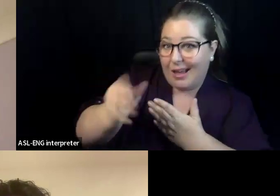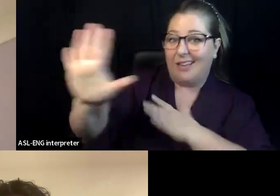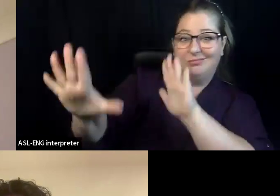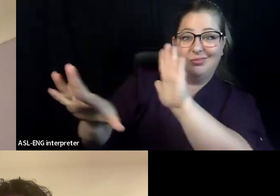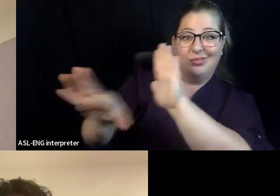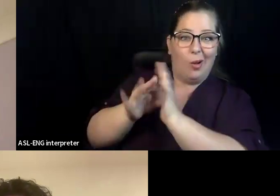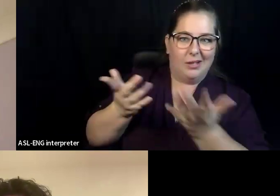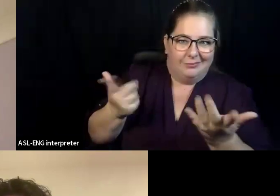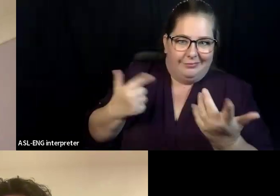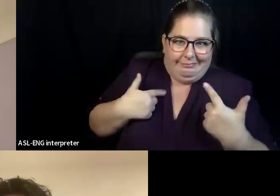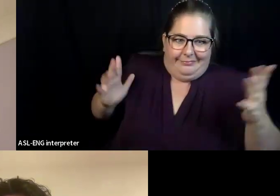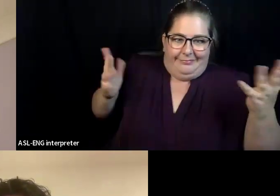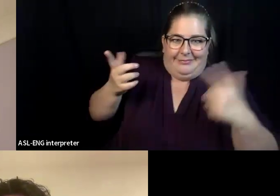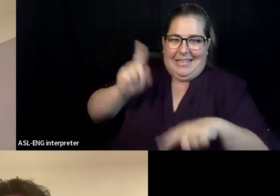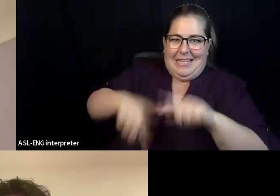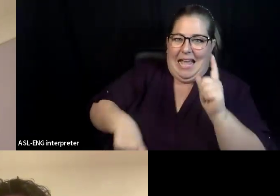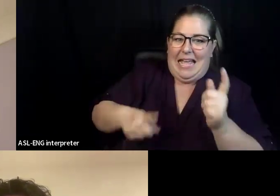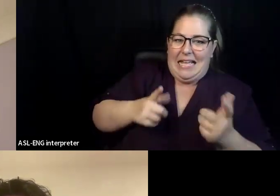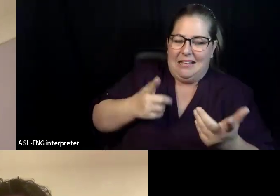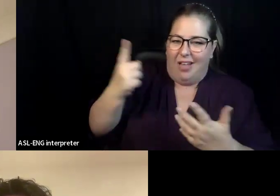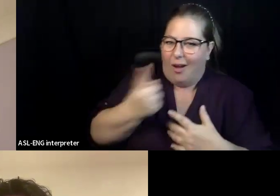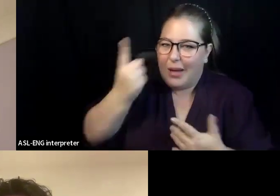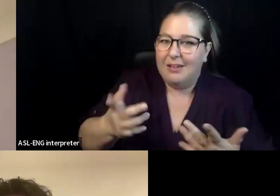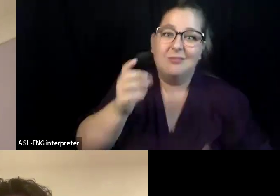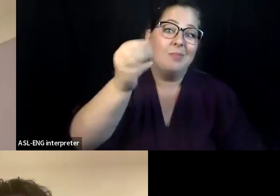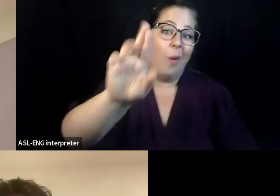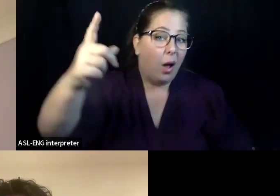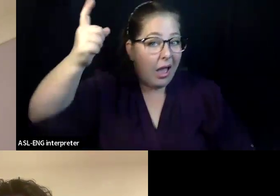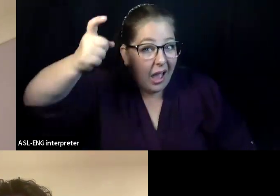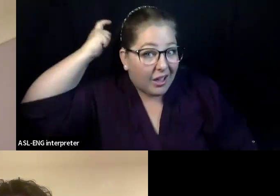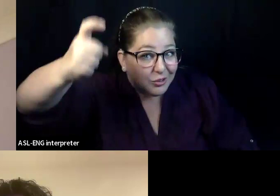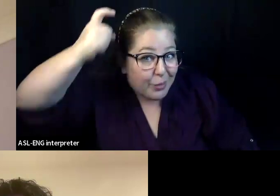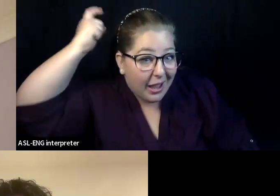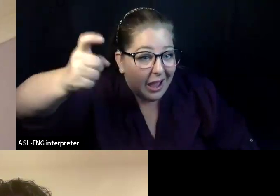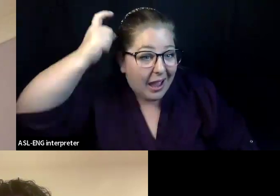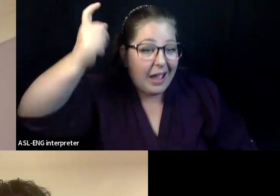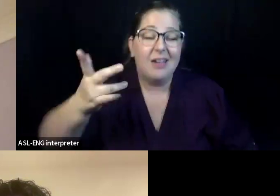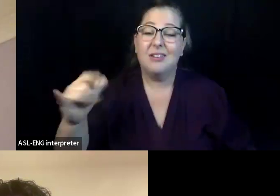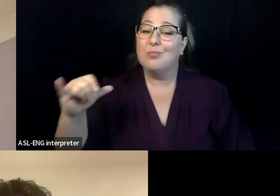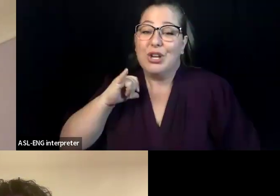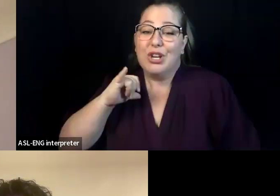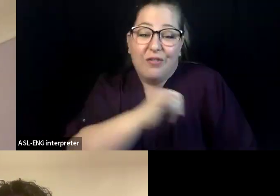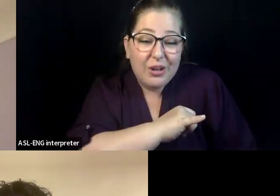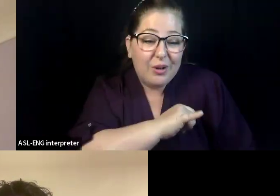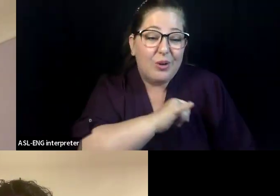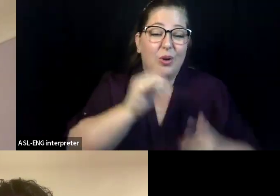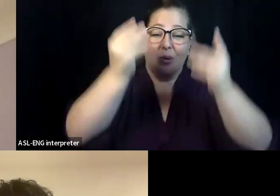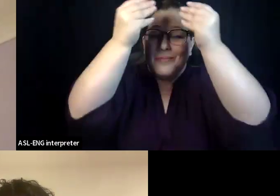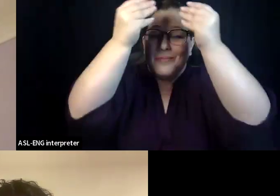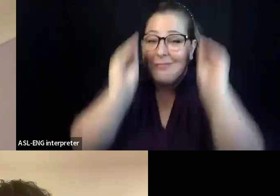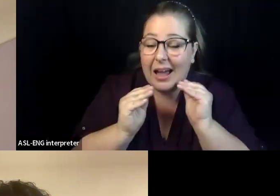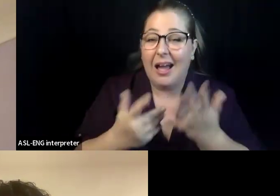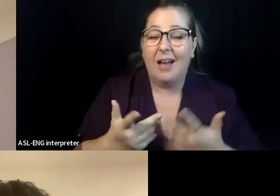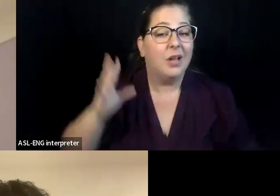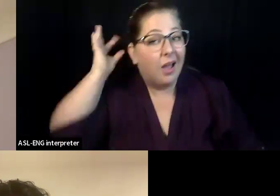products or perfumes or makeups or gels or whatever. Um, and I've certainly worked with groups where